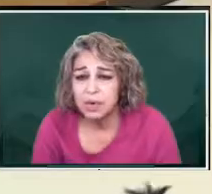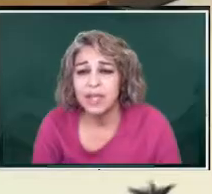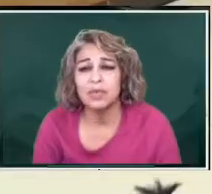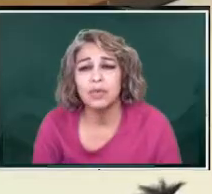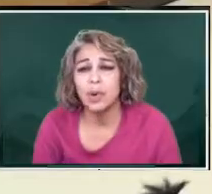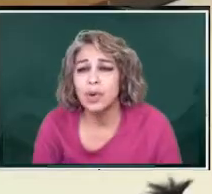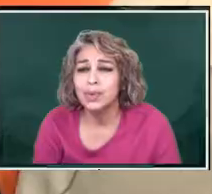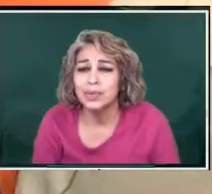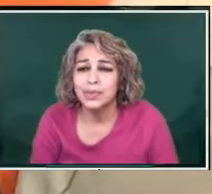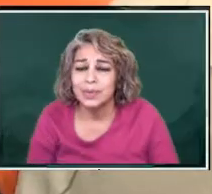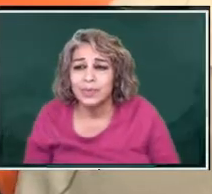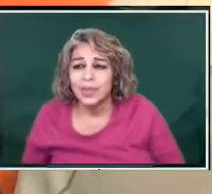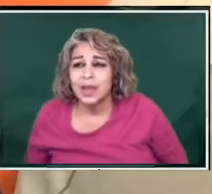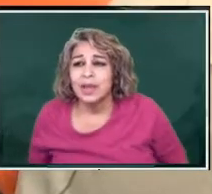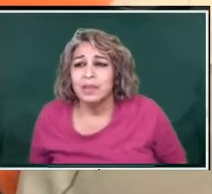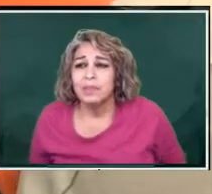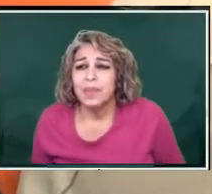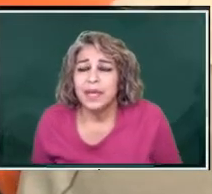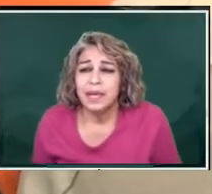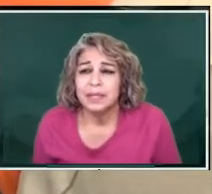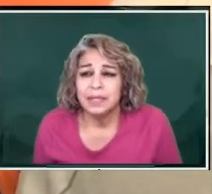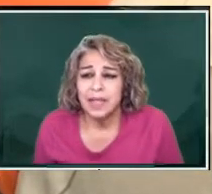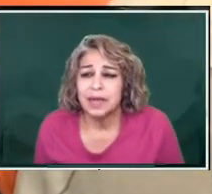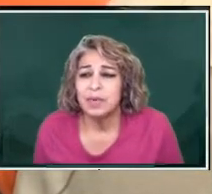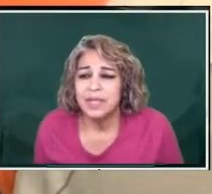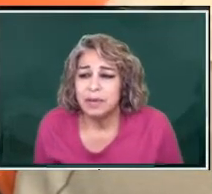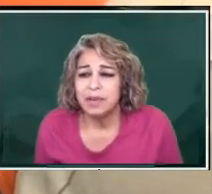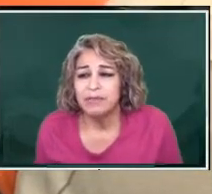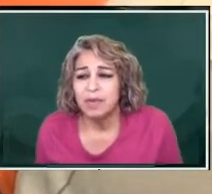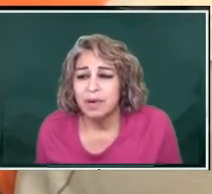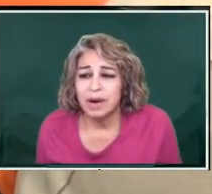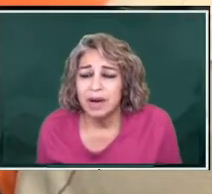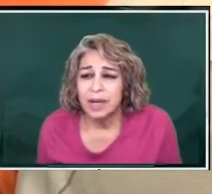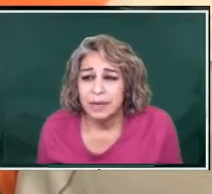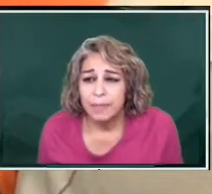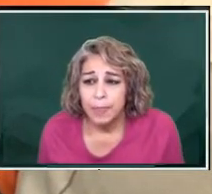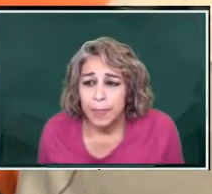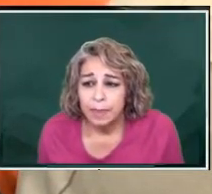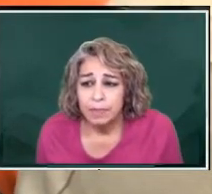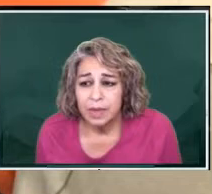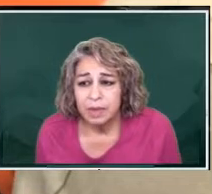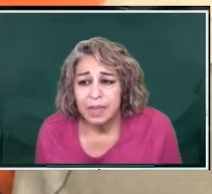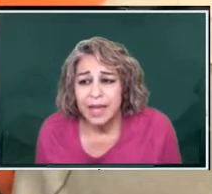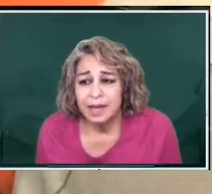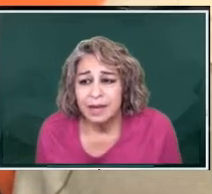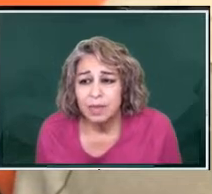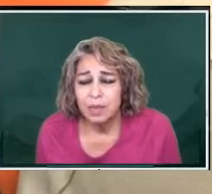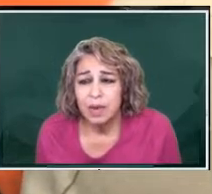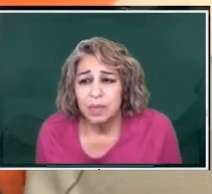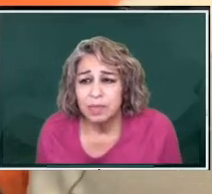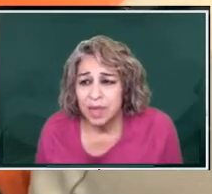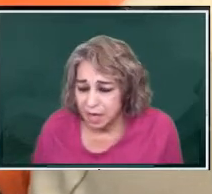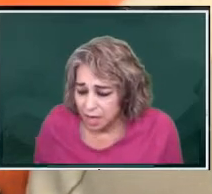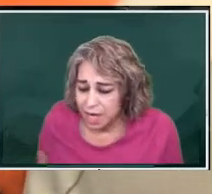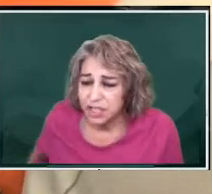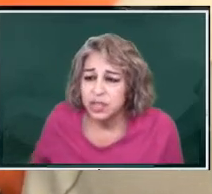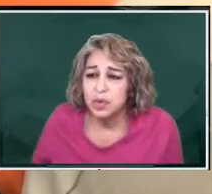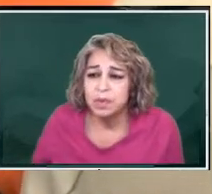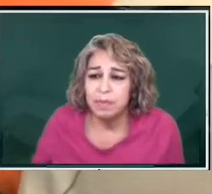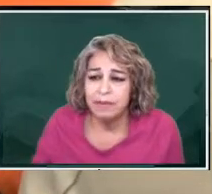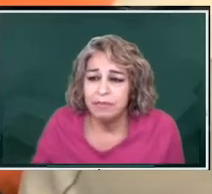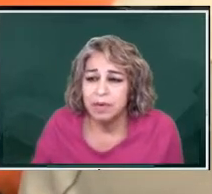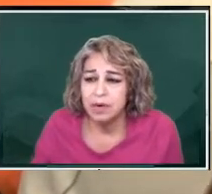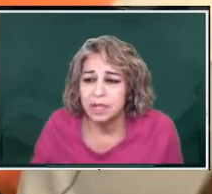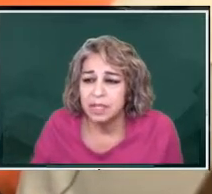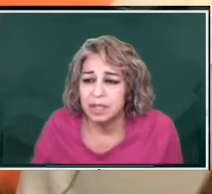to liberate the roads because like we said before that we that not to